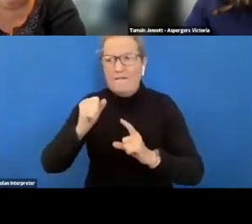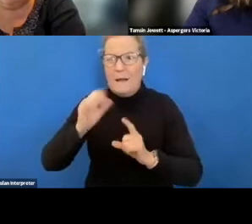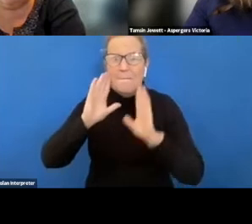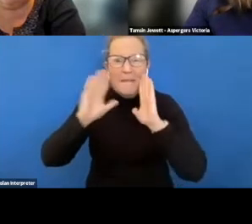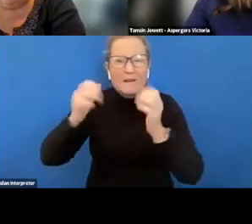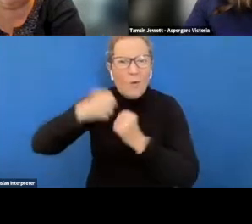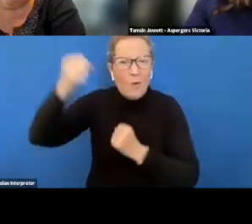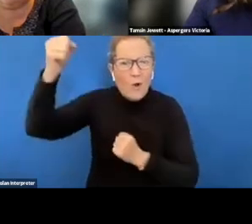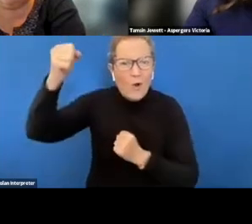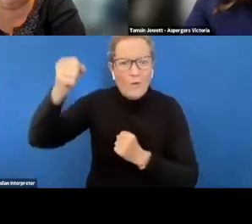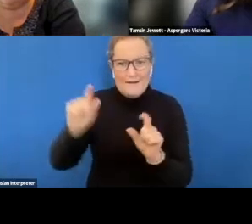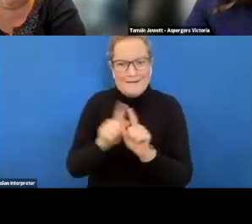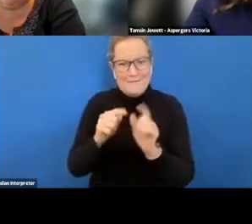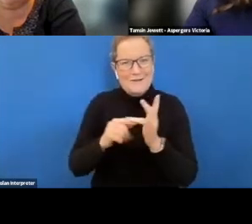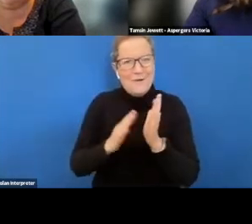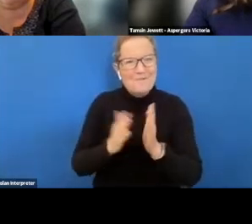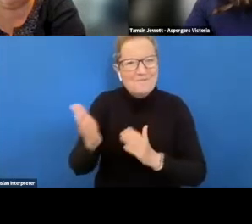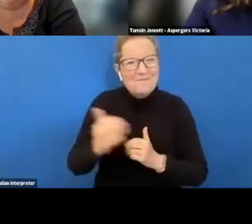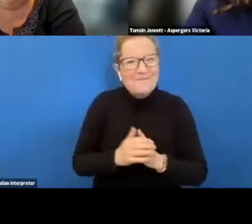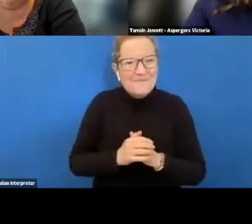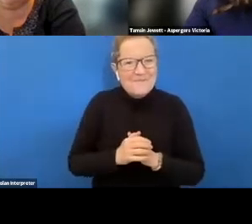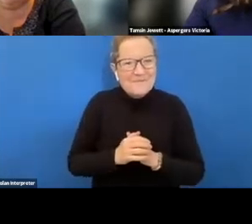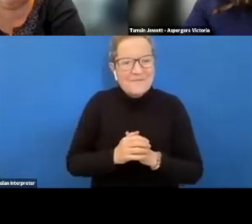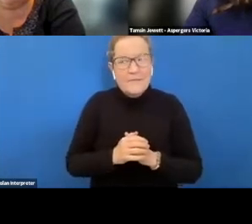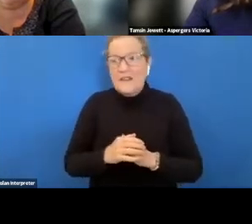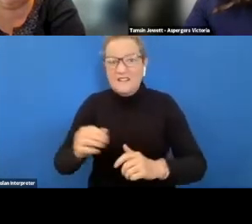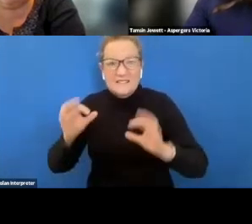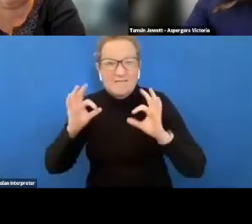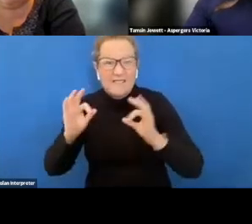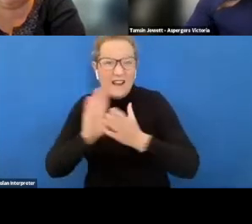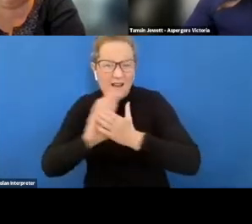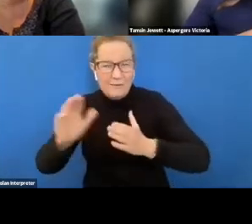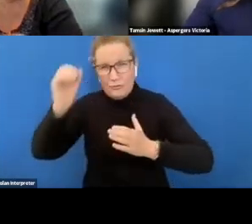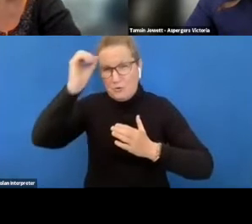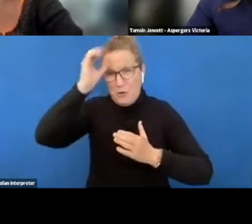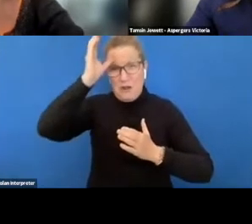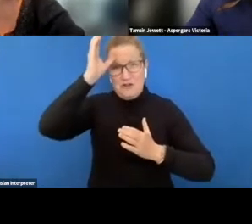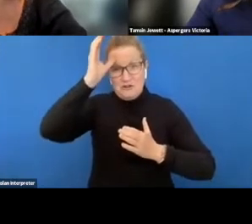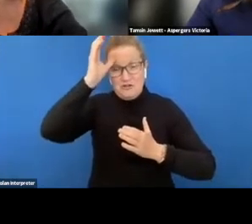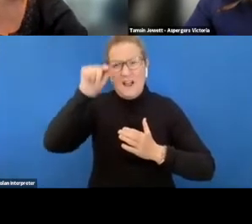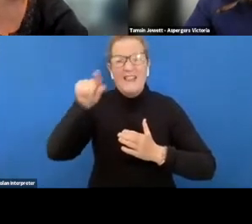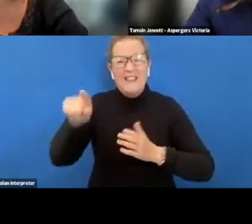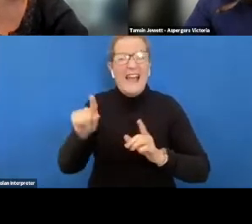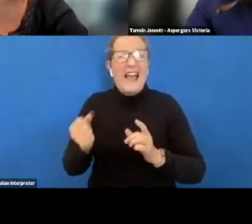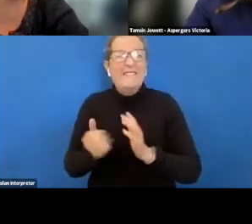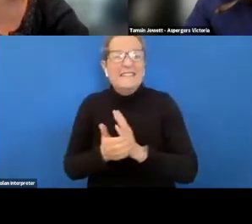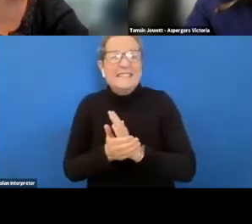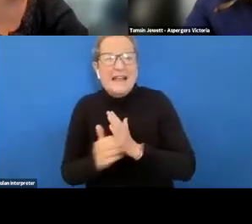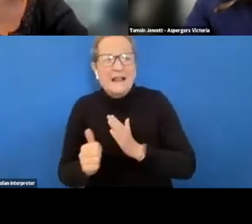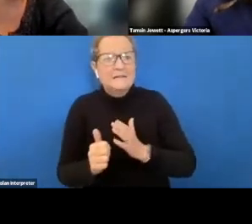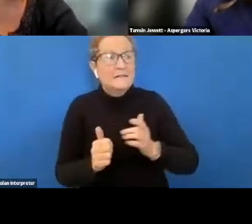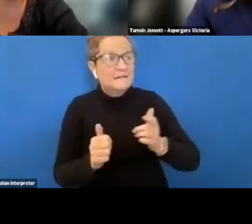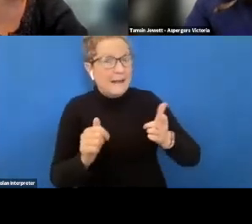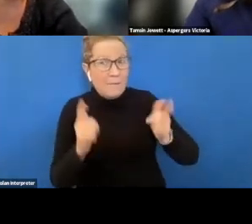like thomas and specialist knowledge and often talents that employers need